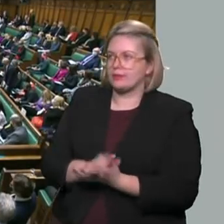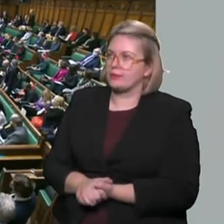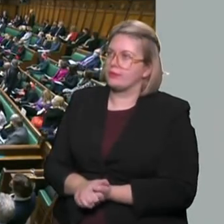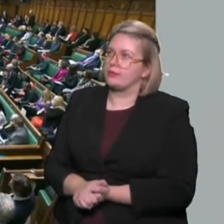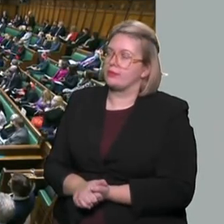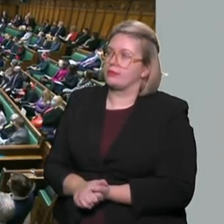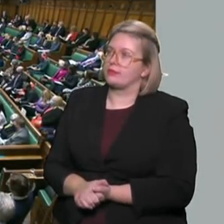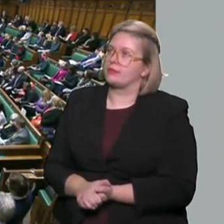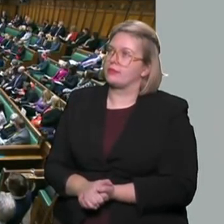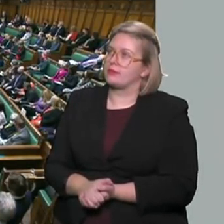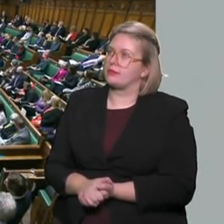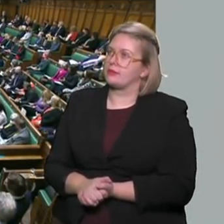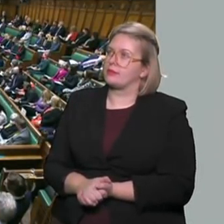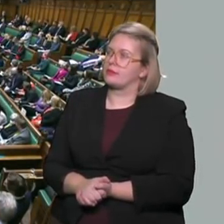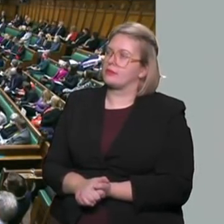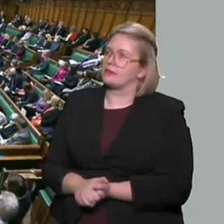the final question.